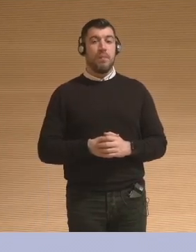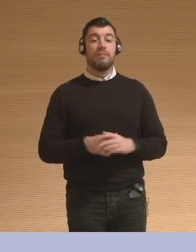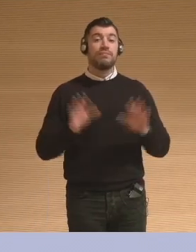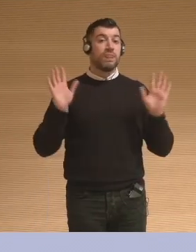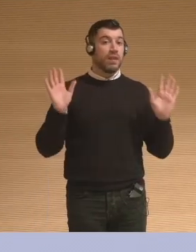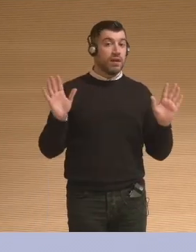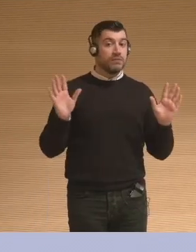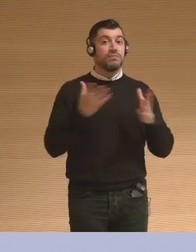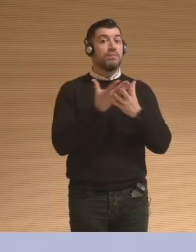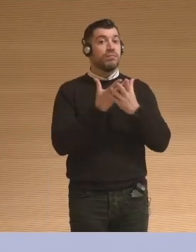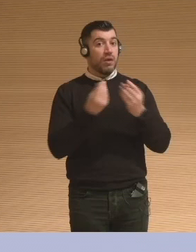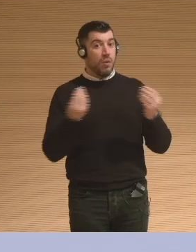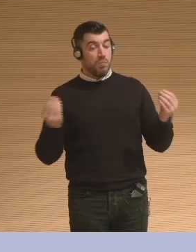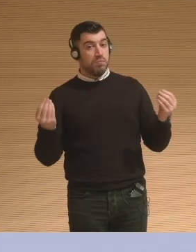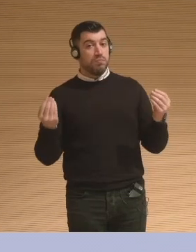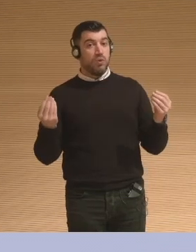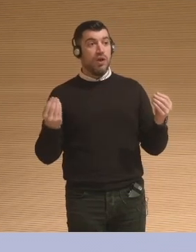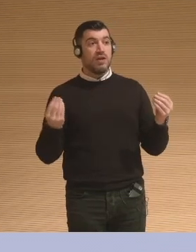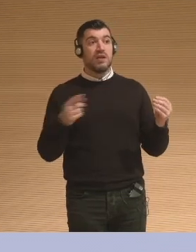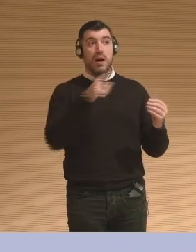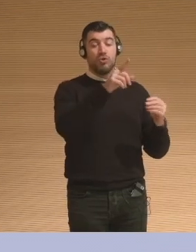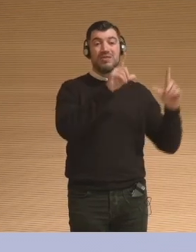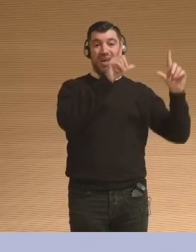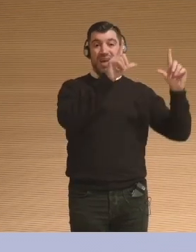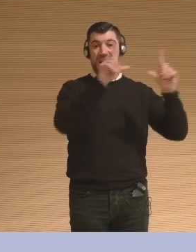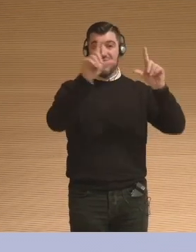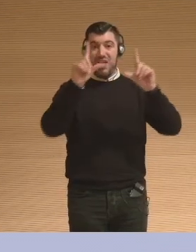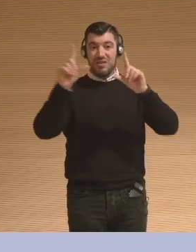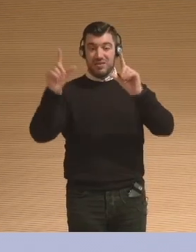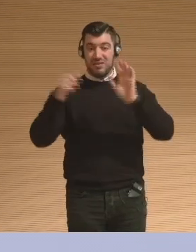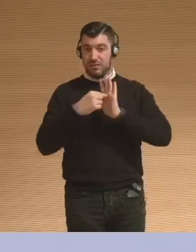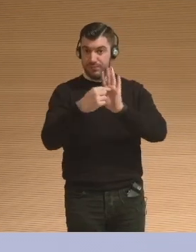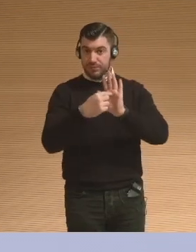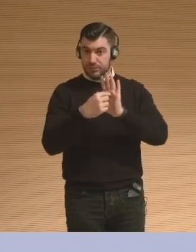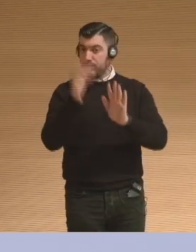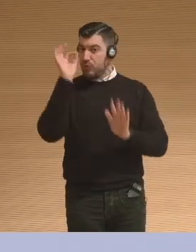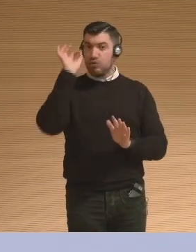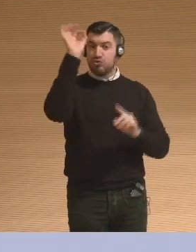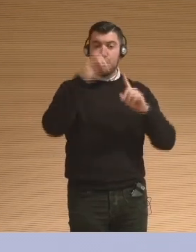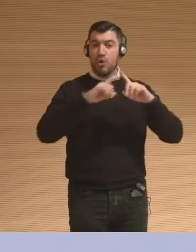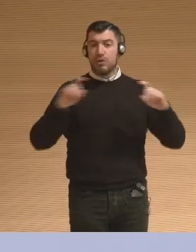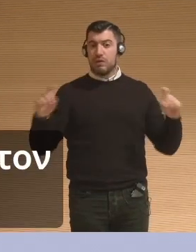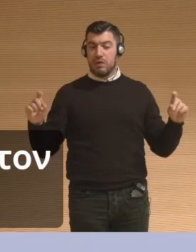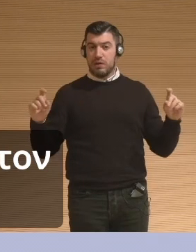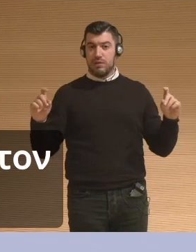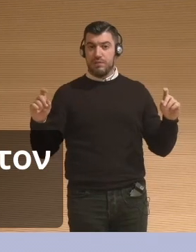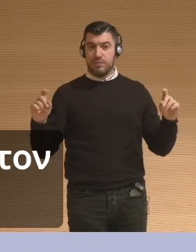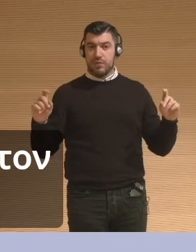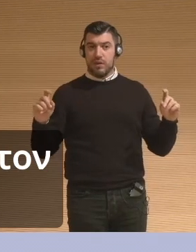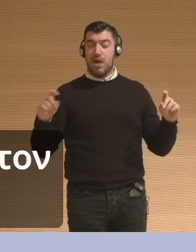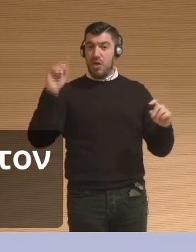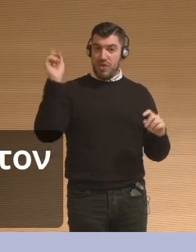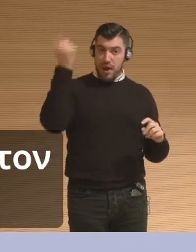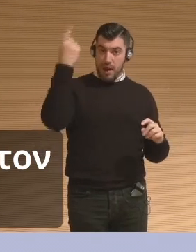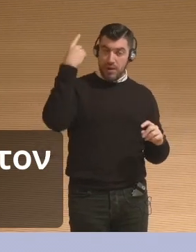why I was really excited to come and share this with all of you. A lot of this is happening beyond intentionality and the